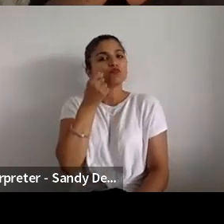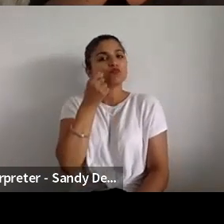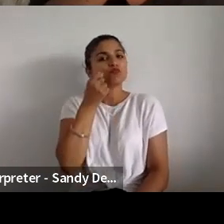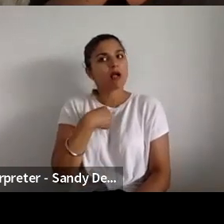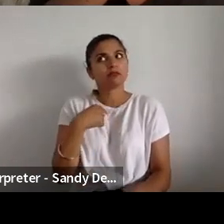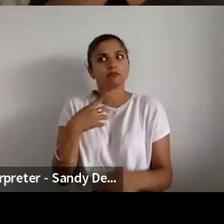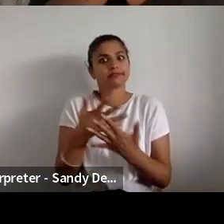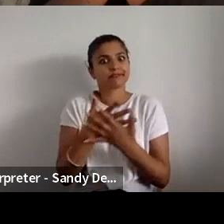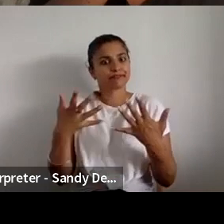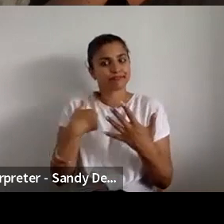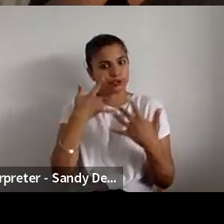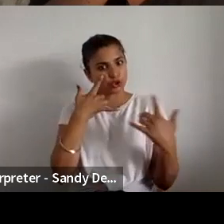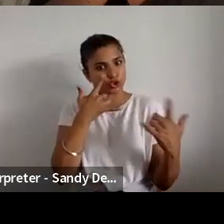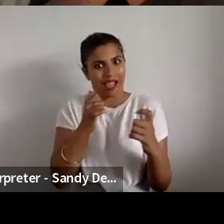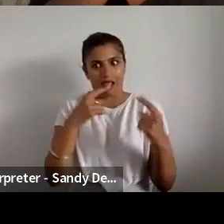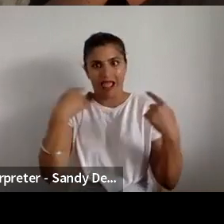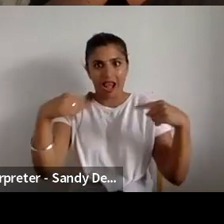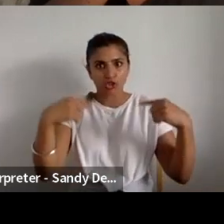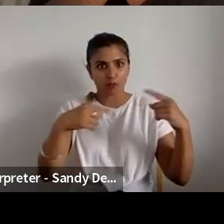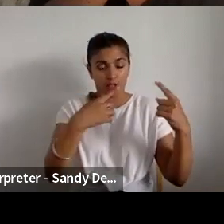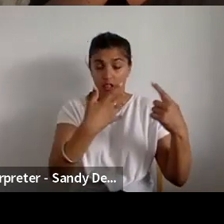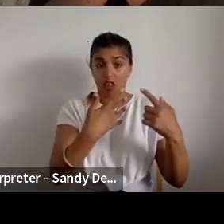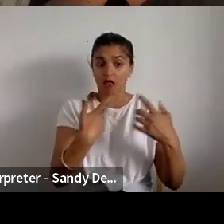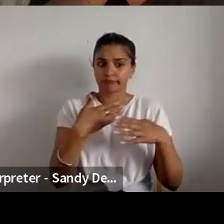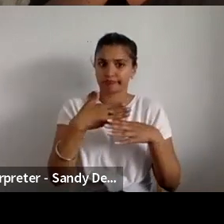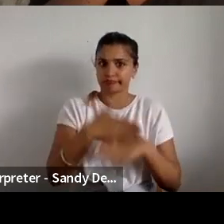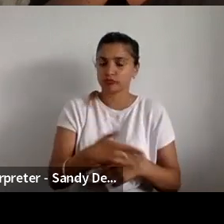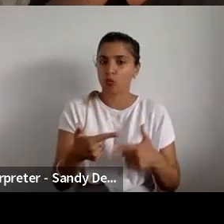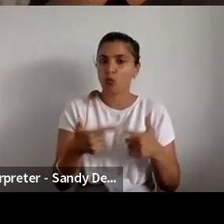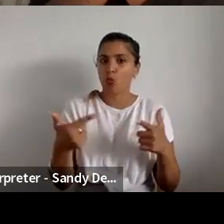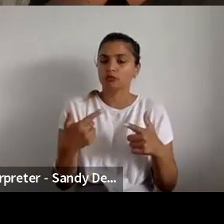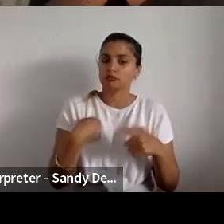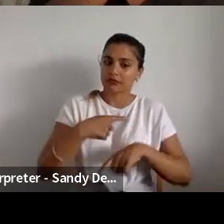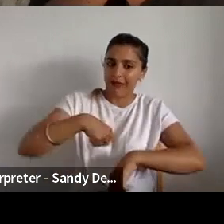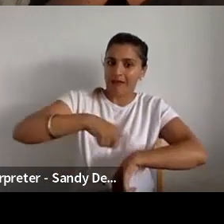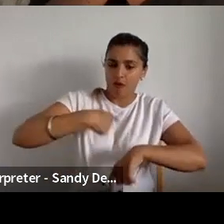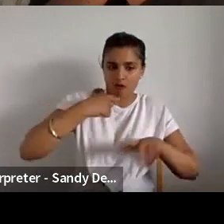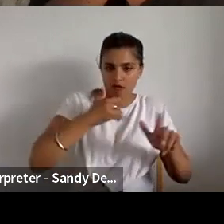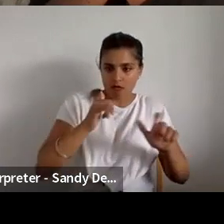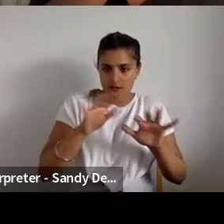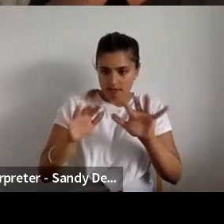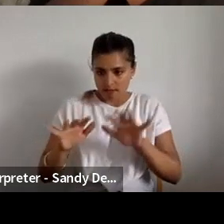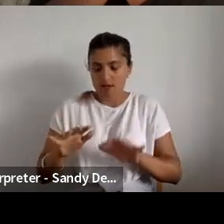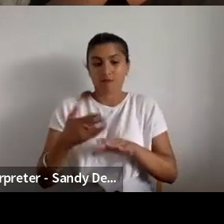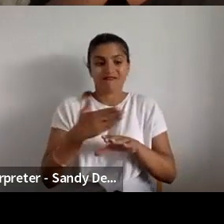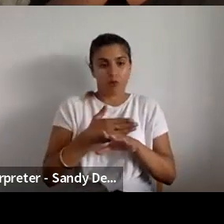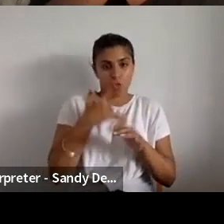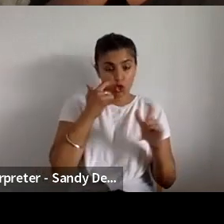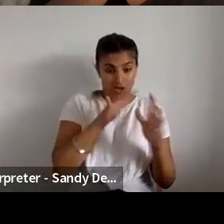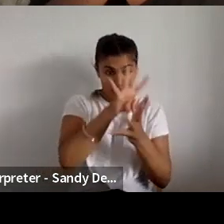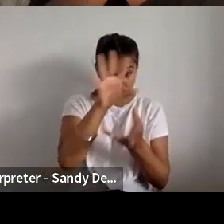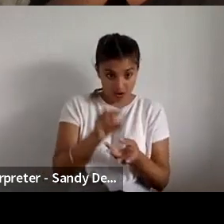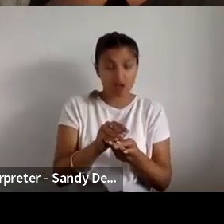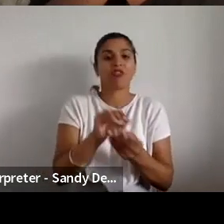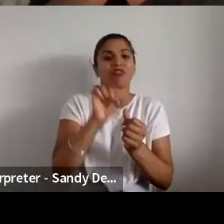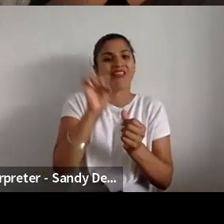eligibility. We we did check eligibility before we did the number generator so that we could tell